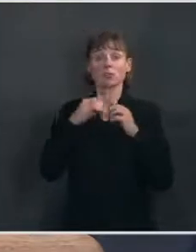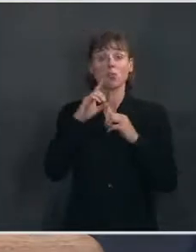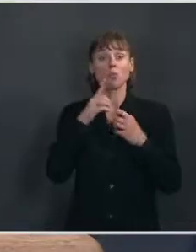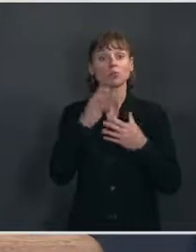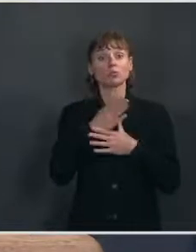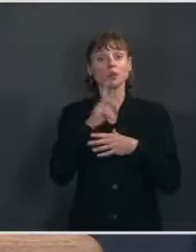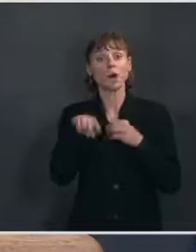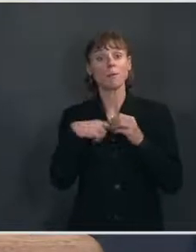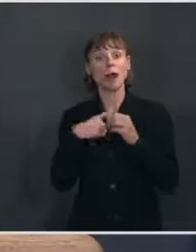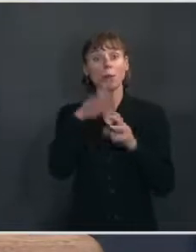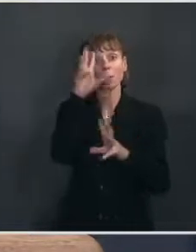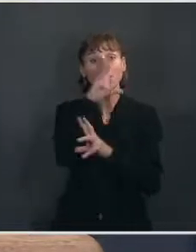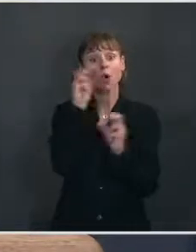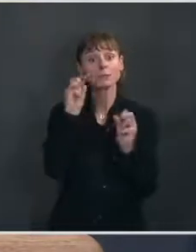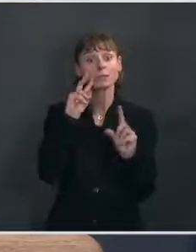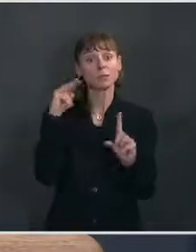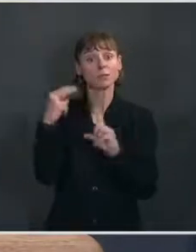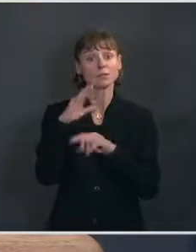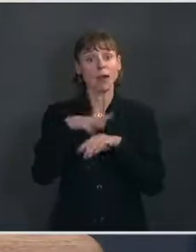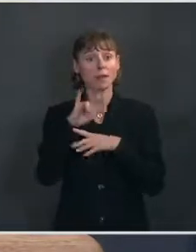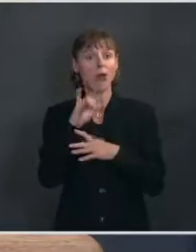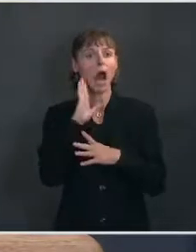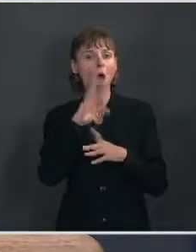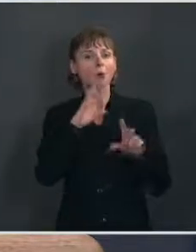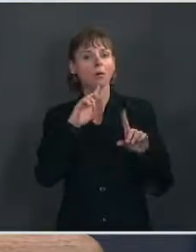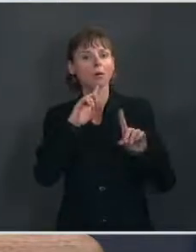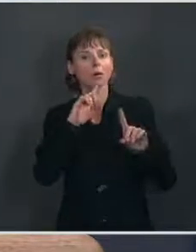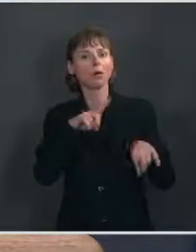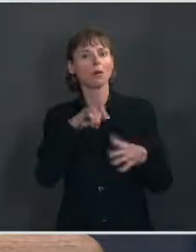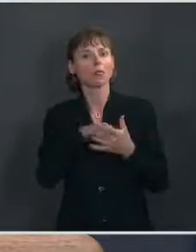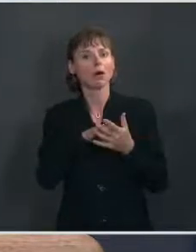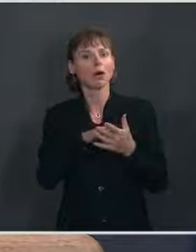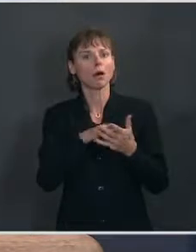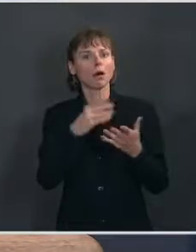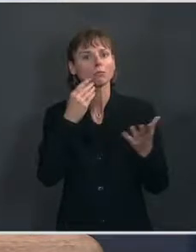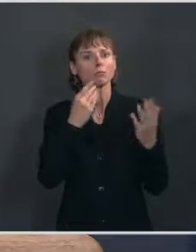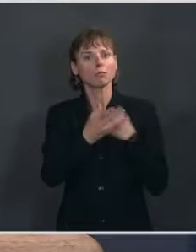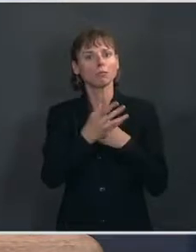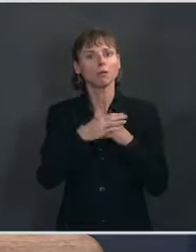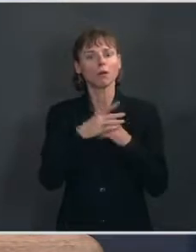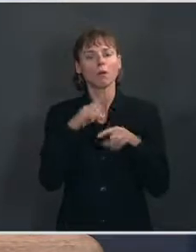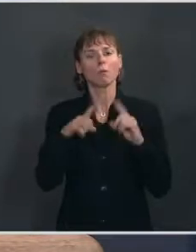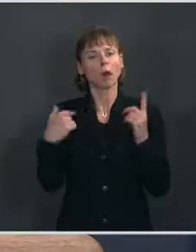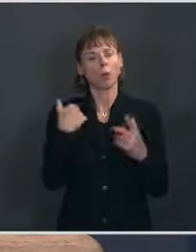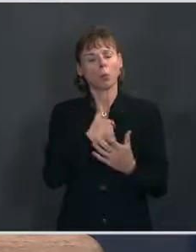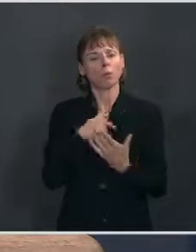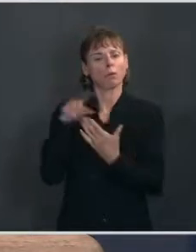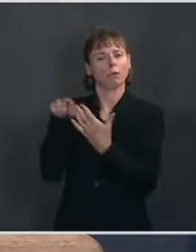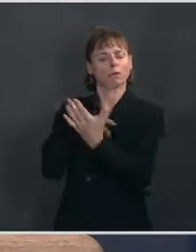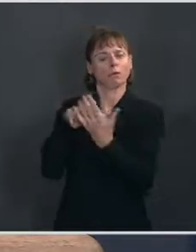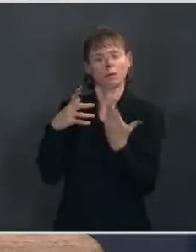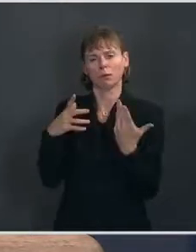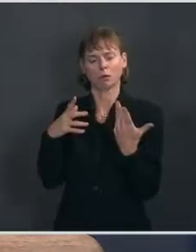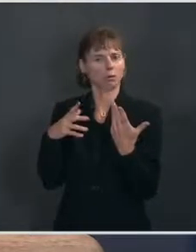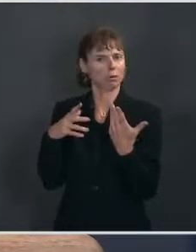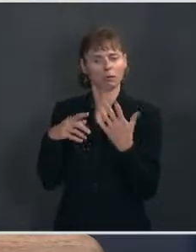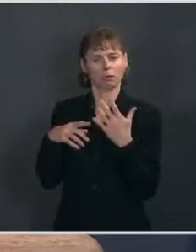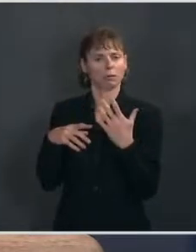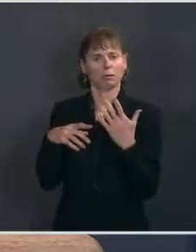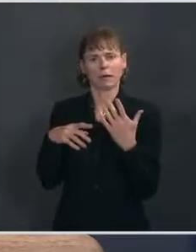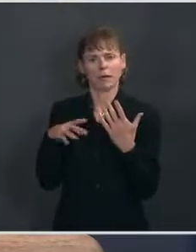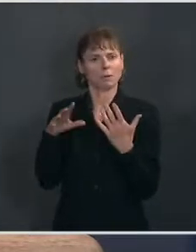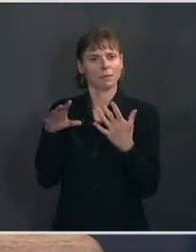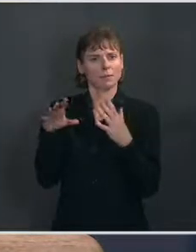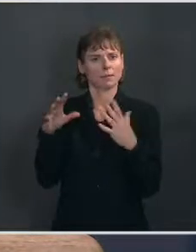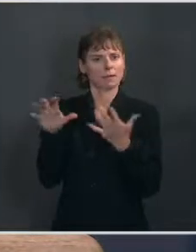President's point of view on it, I'm happy to get back to you on that. But certainly we would, you know, condemn that desecration and watch it closely.